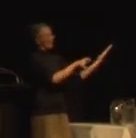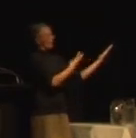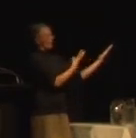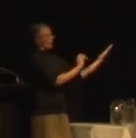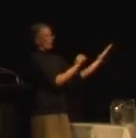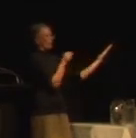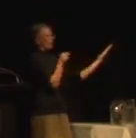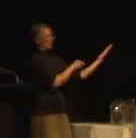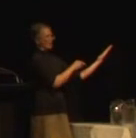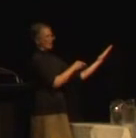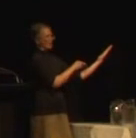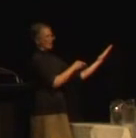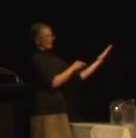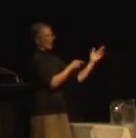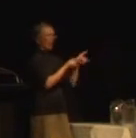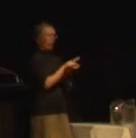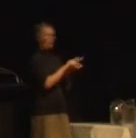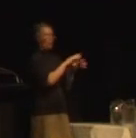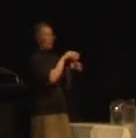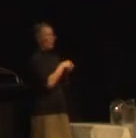article also references museums.